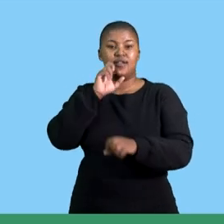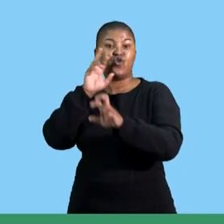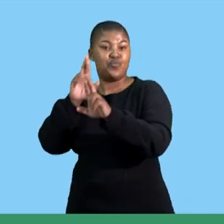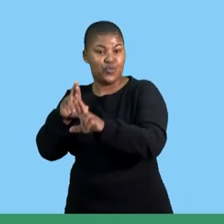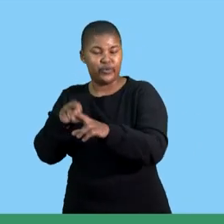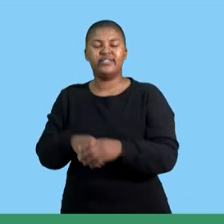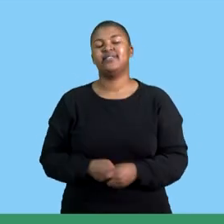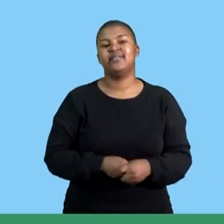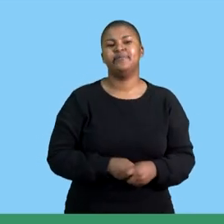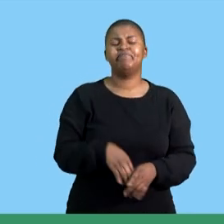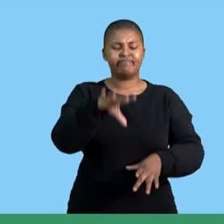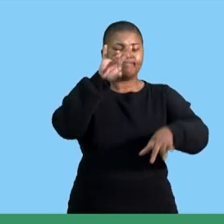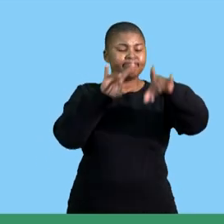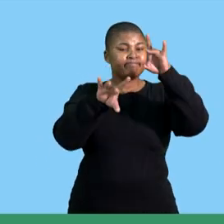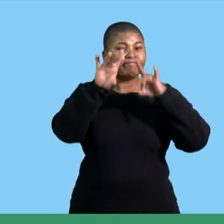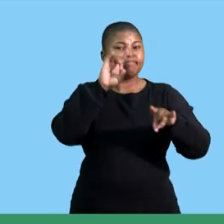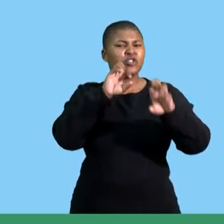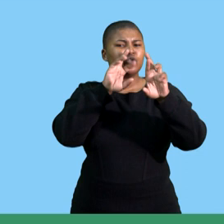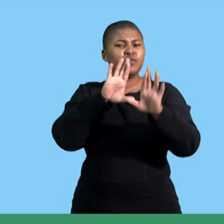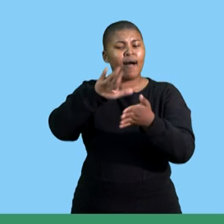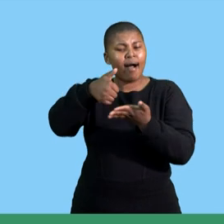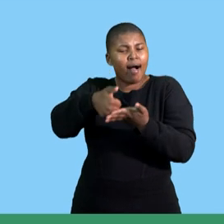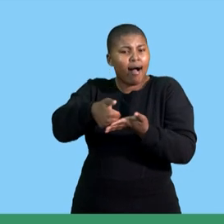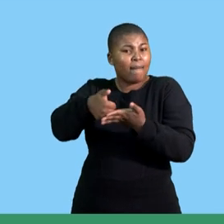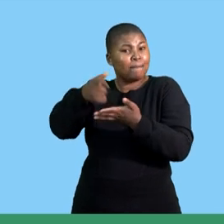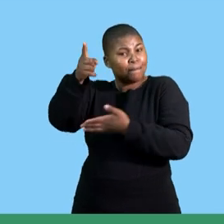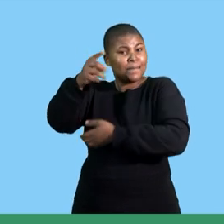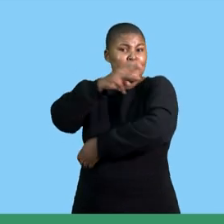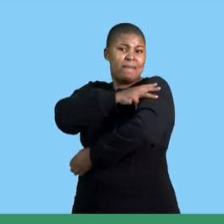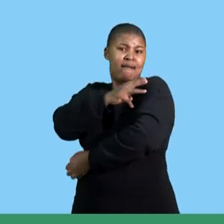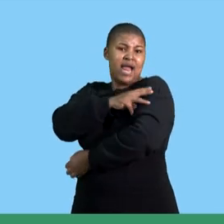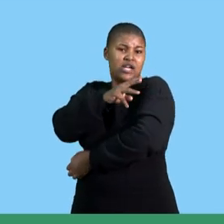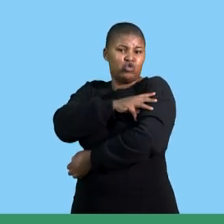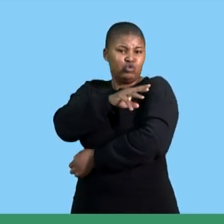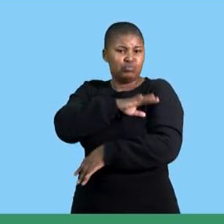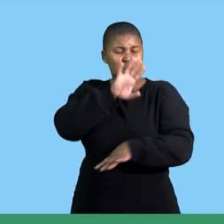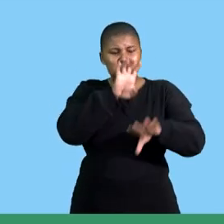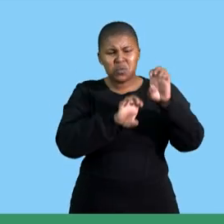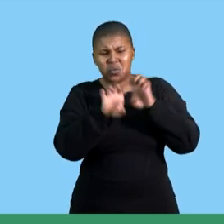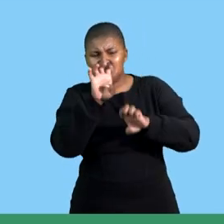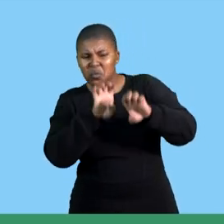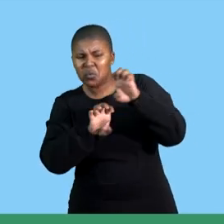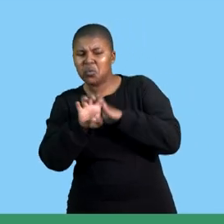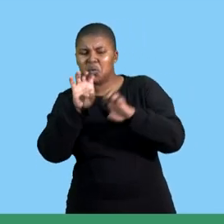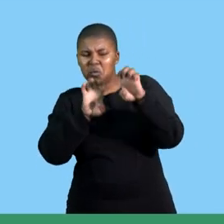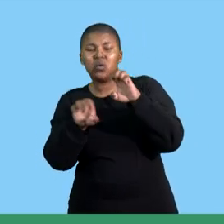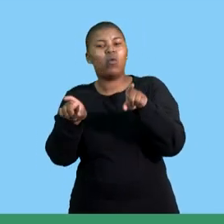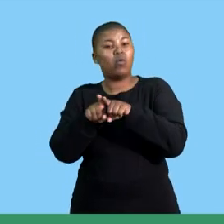on data or information collected so obviously when we have analytical